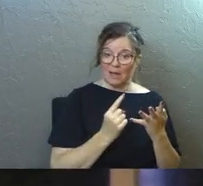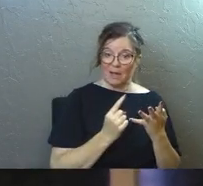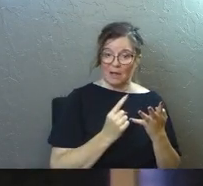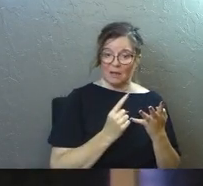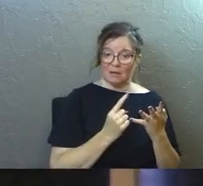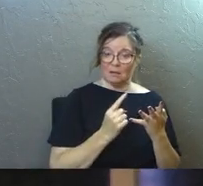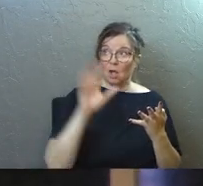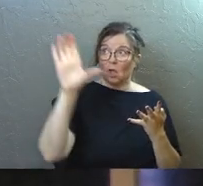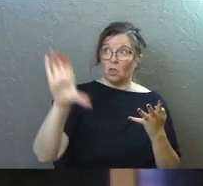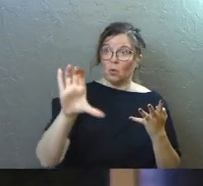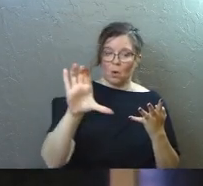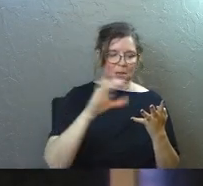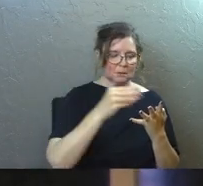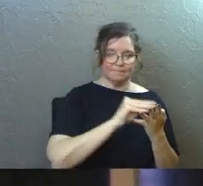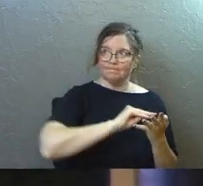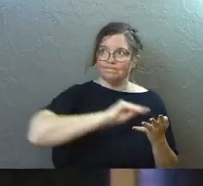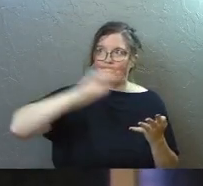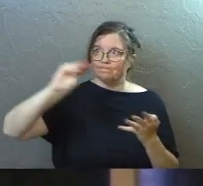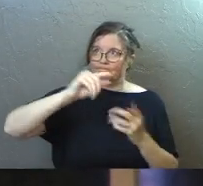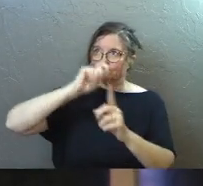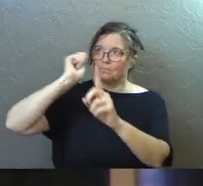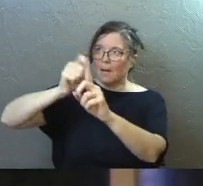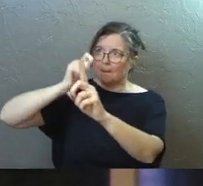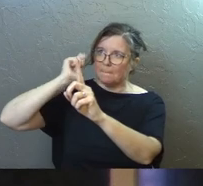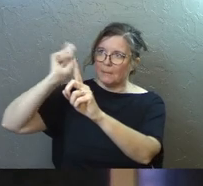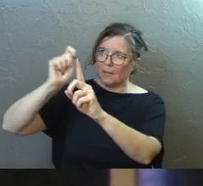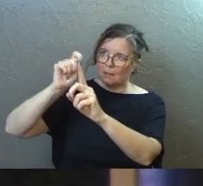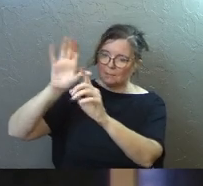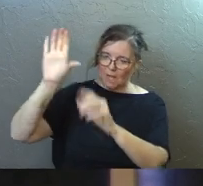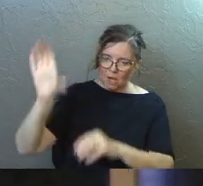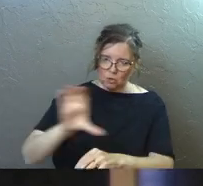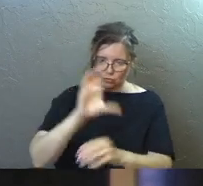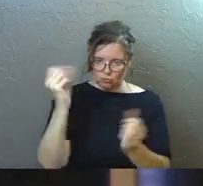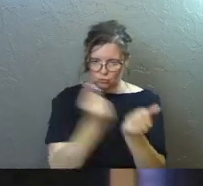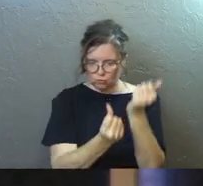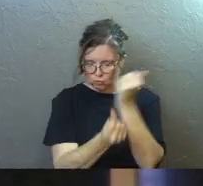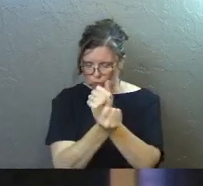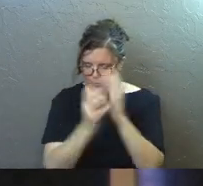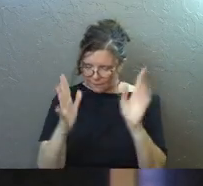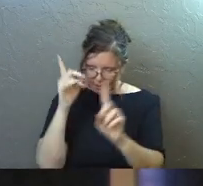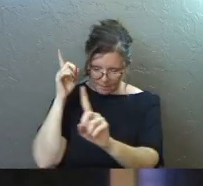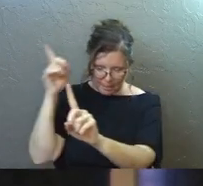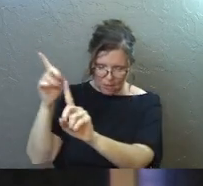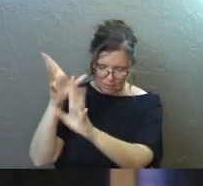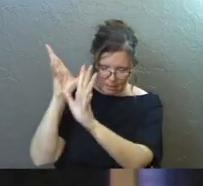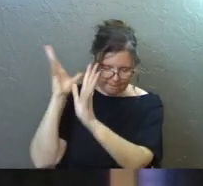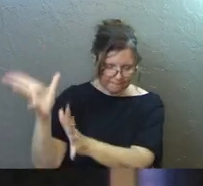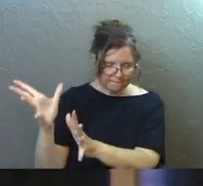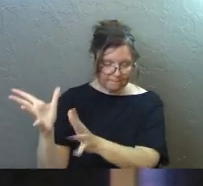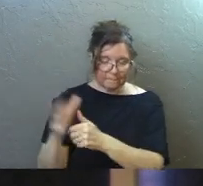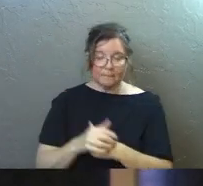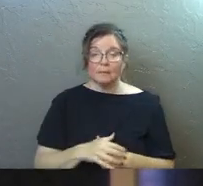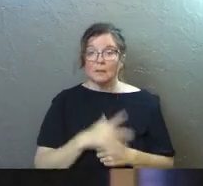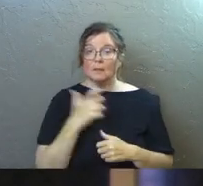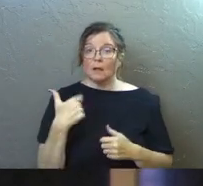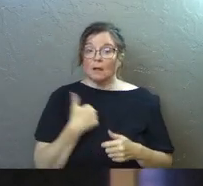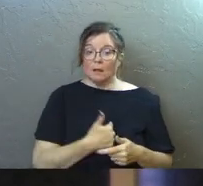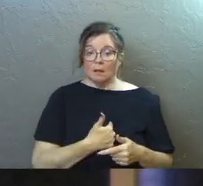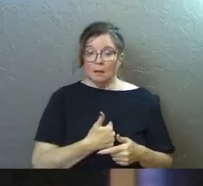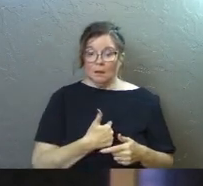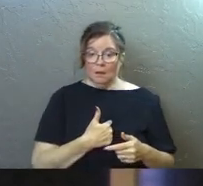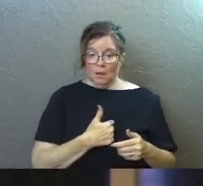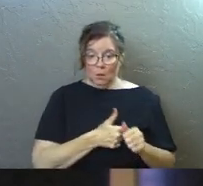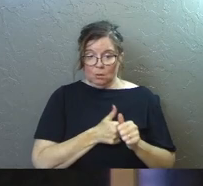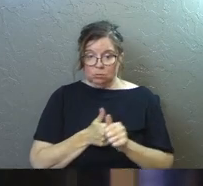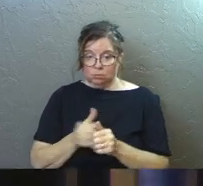the cross and crucified them there. Since we are living by the spirit, let us follow the spirit's leading in every part of